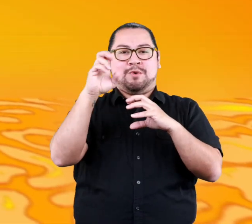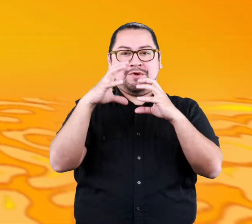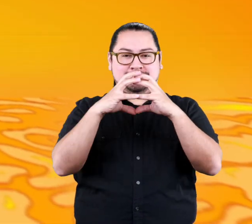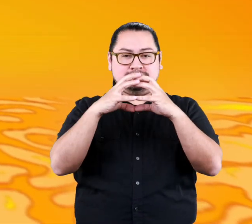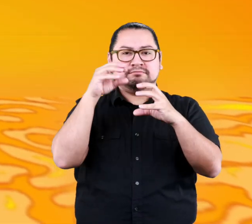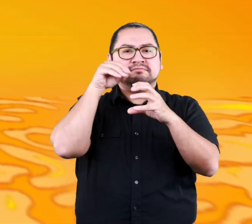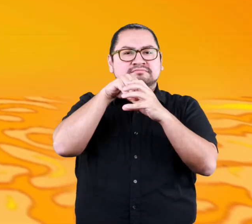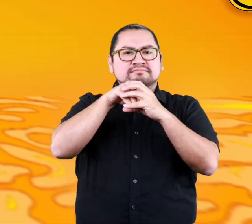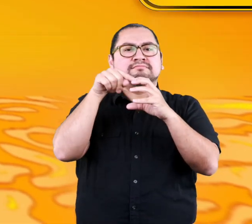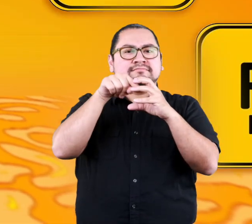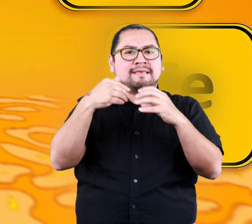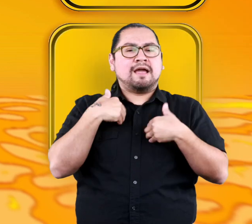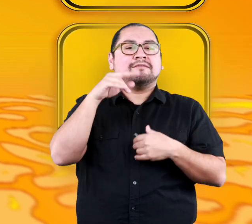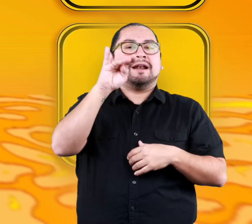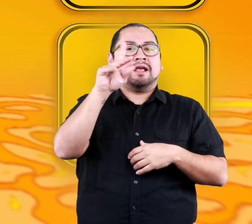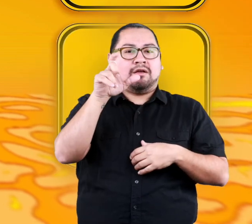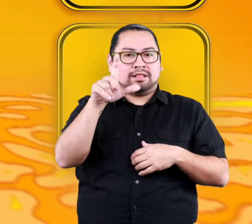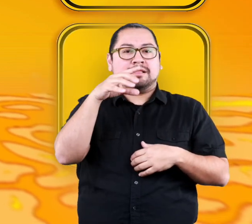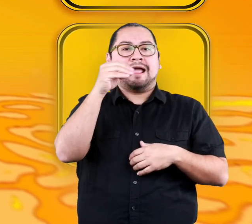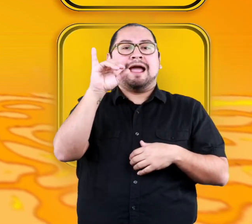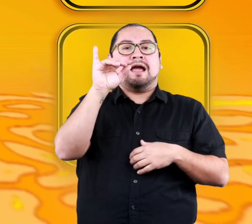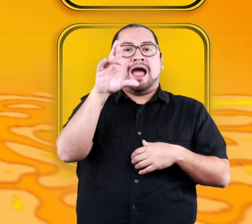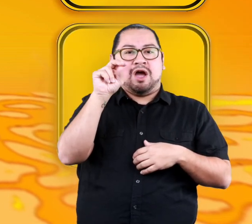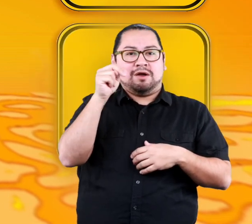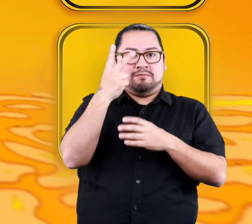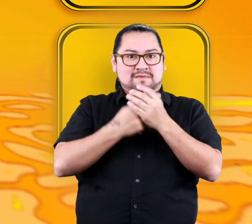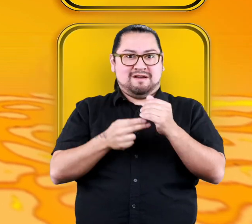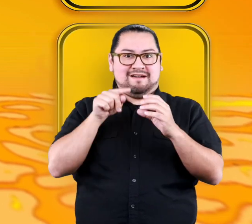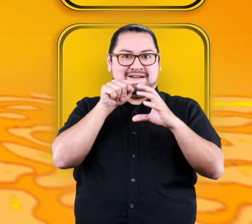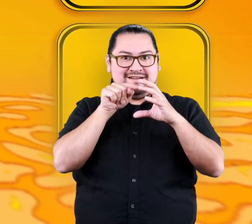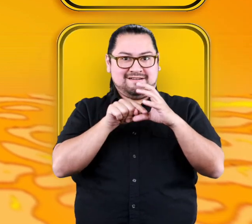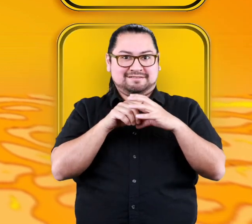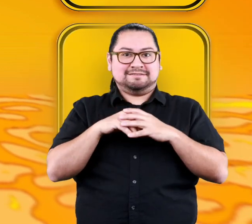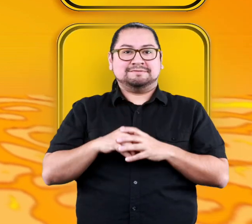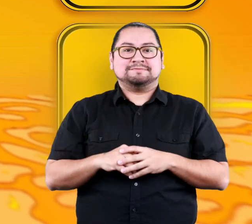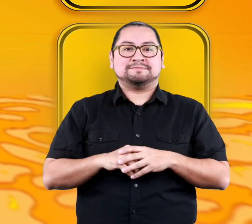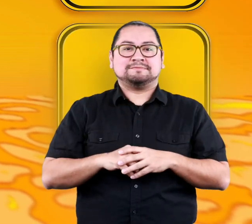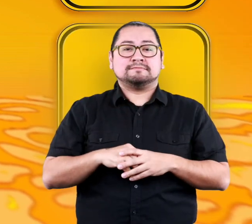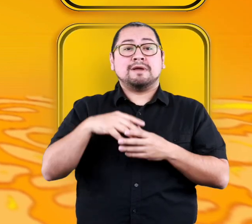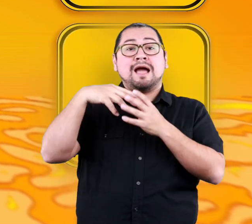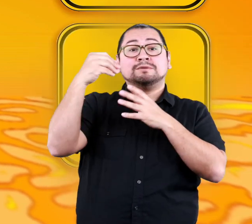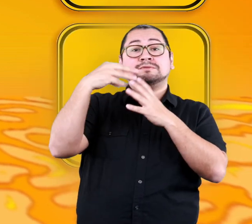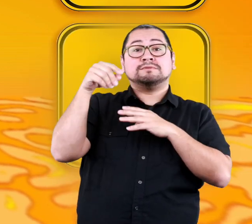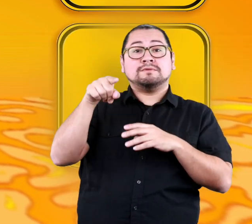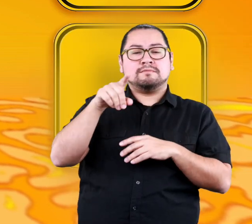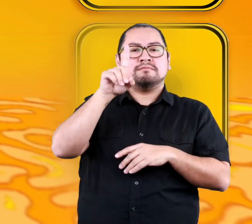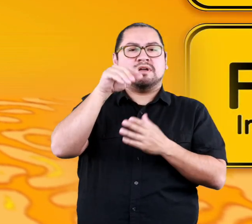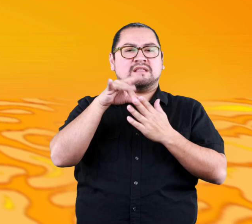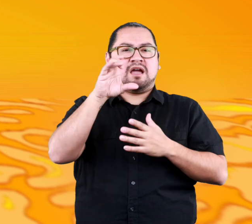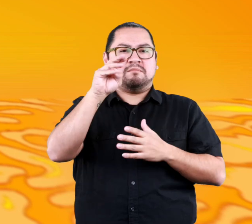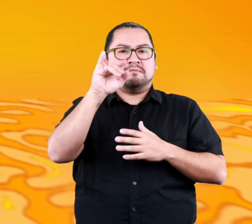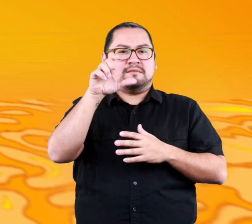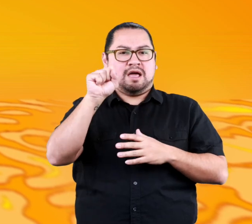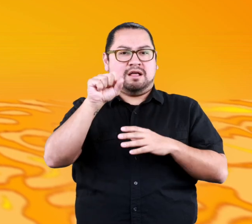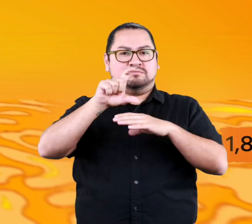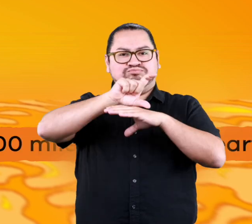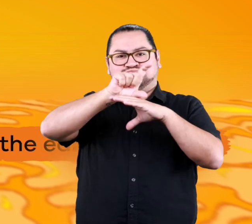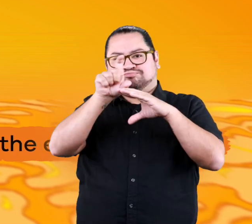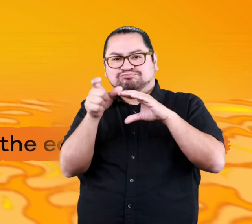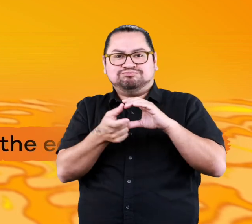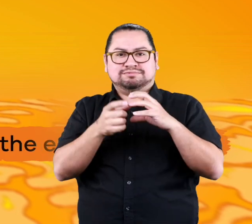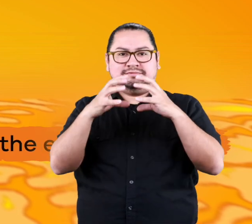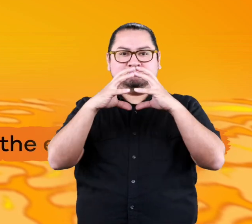up of two melted metals, nickel and iron, that move together as a liquid. The outer core is